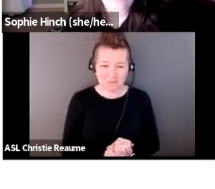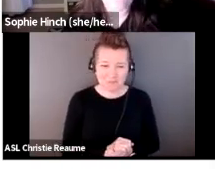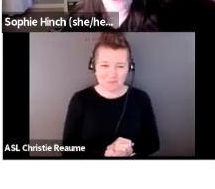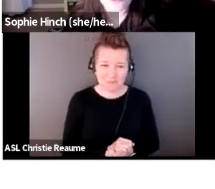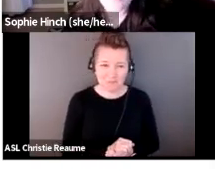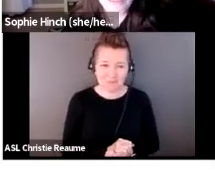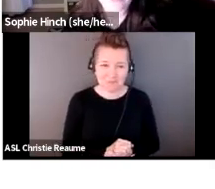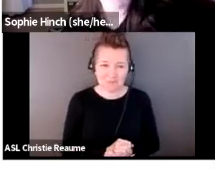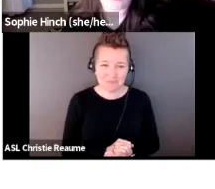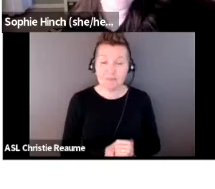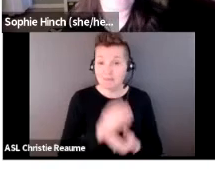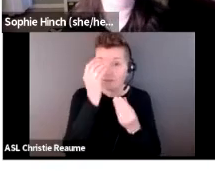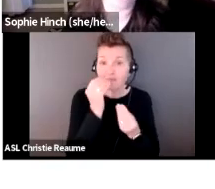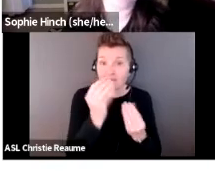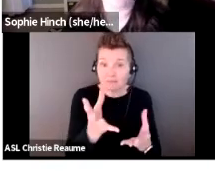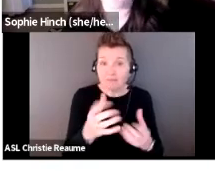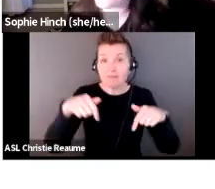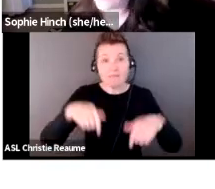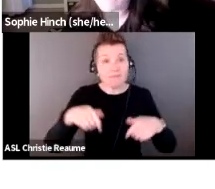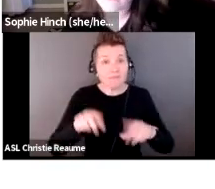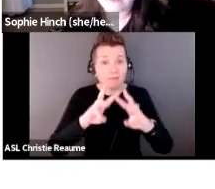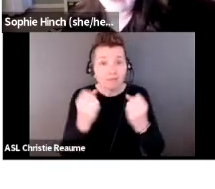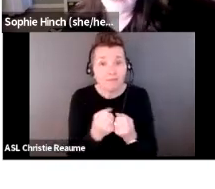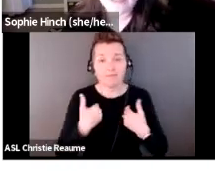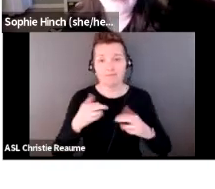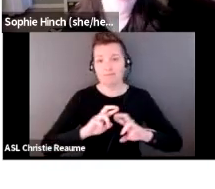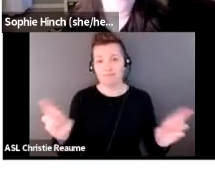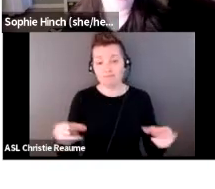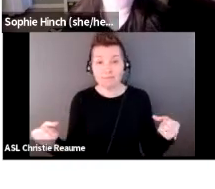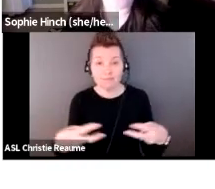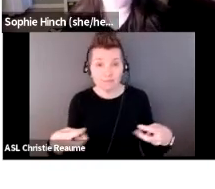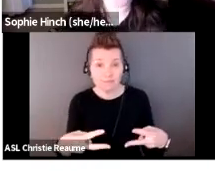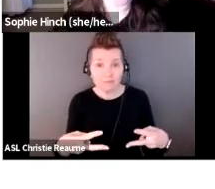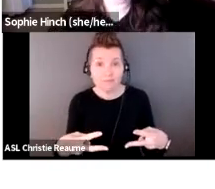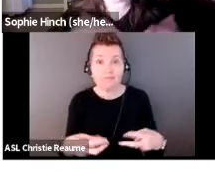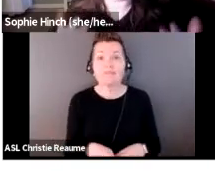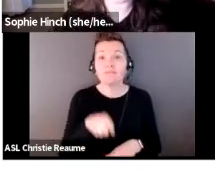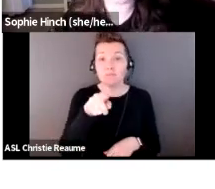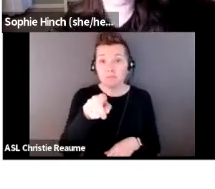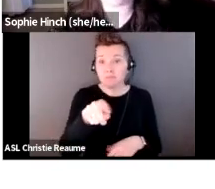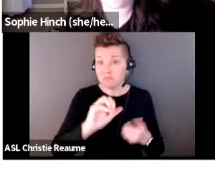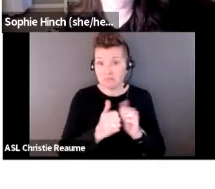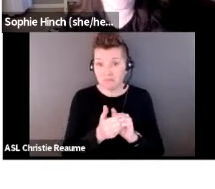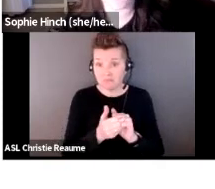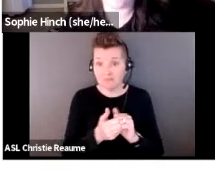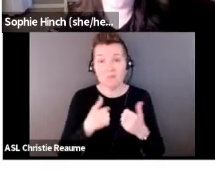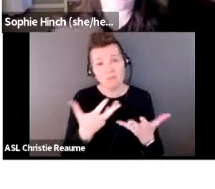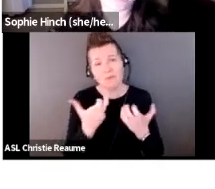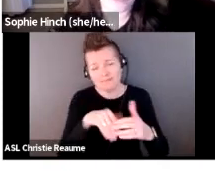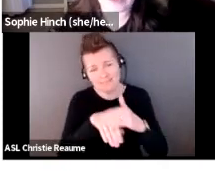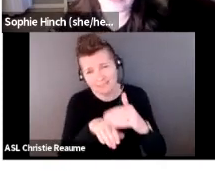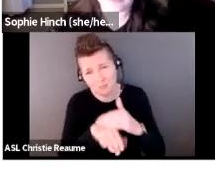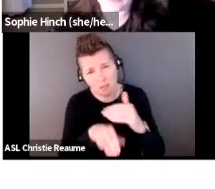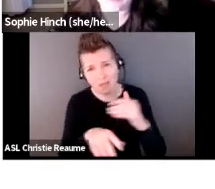also have automatic closed captions turned on for this event, so we're trying to make this as accessible